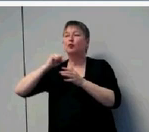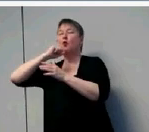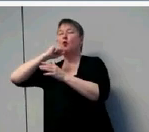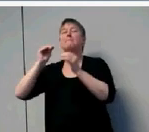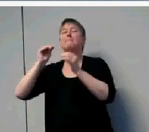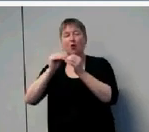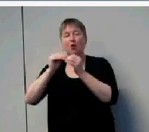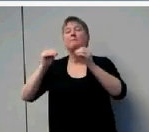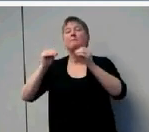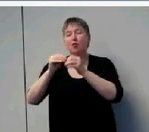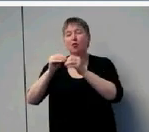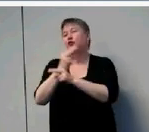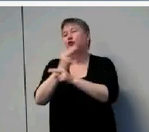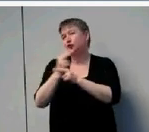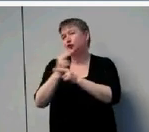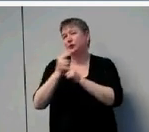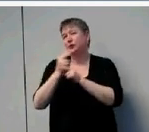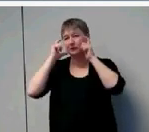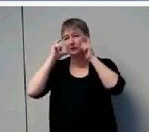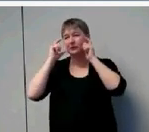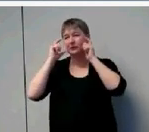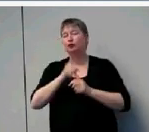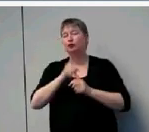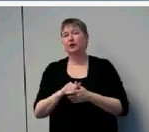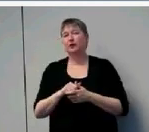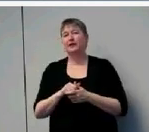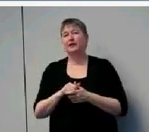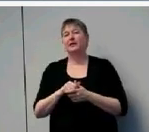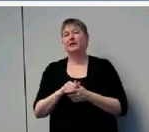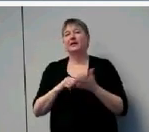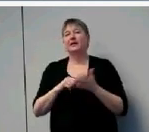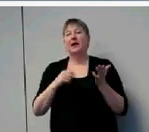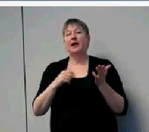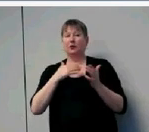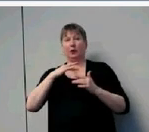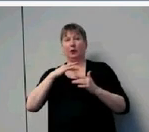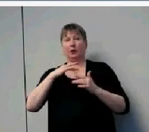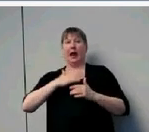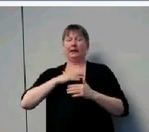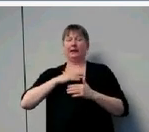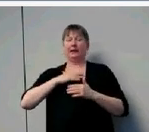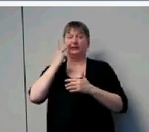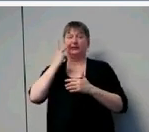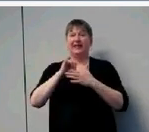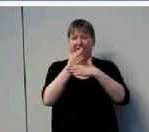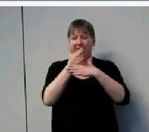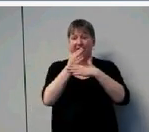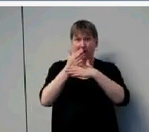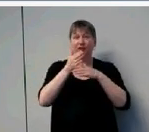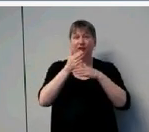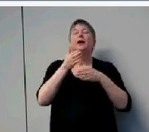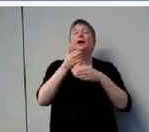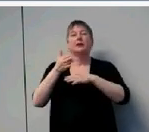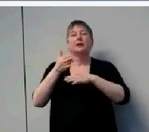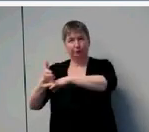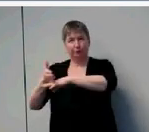are utilizing their devices. But at least we see the average improving over time. We found that